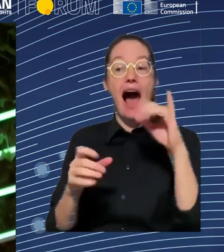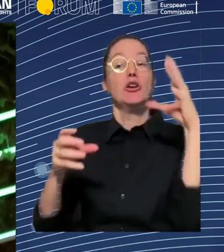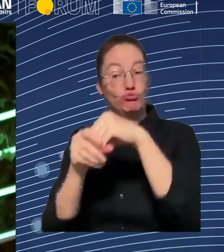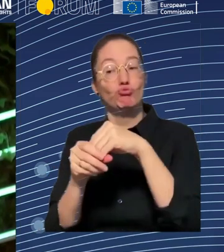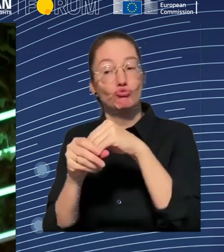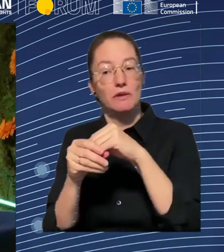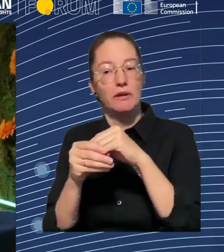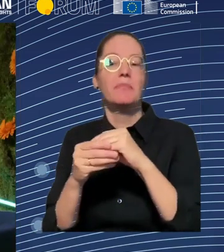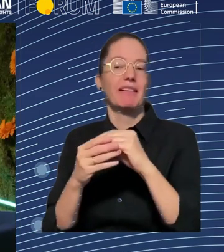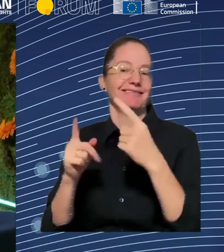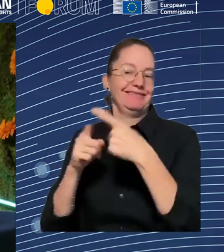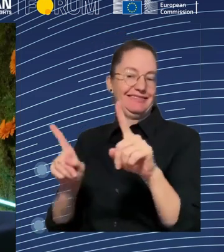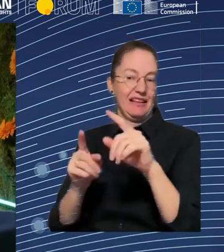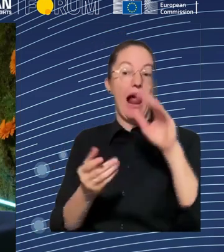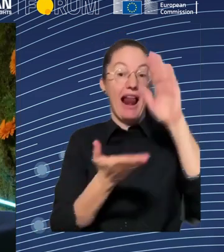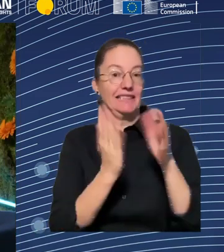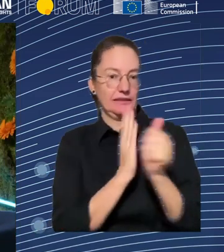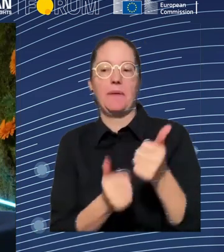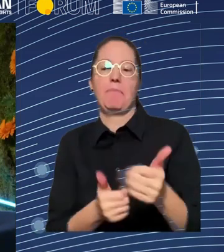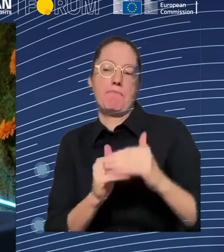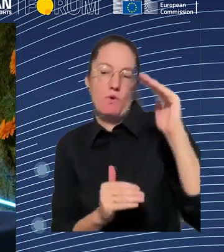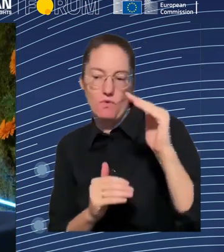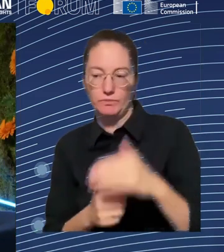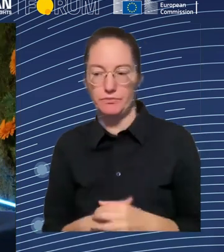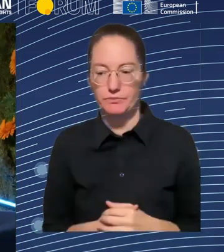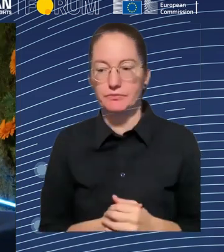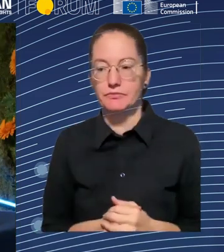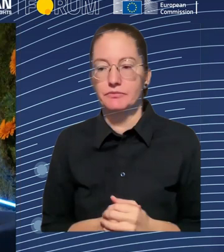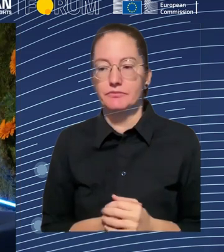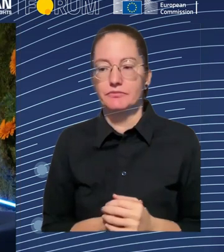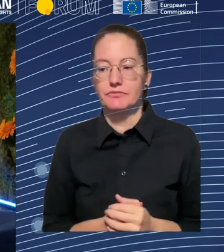Great, thanks. Other questions for the floor, please.